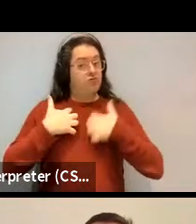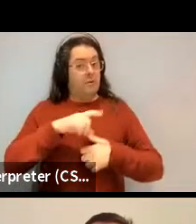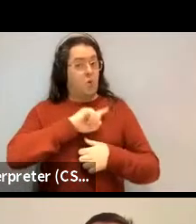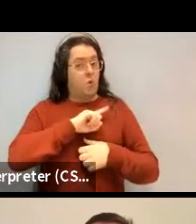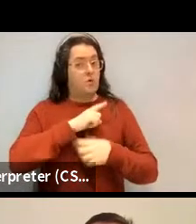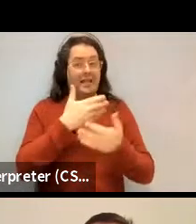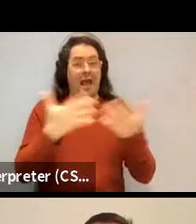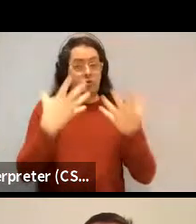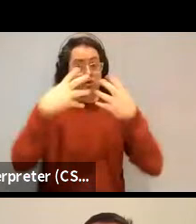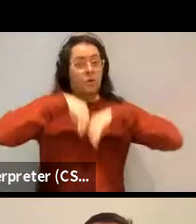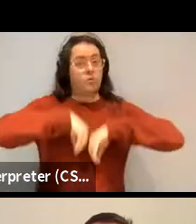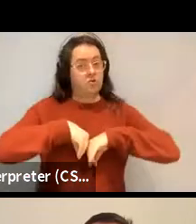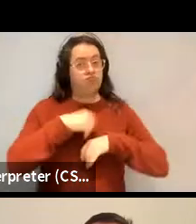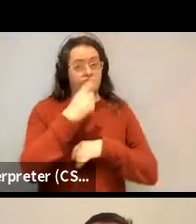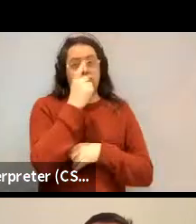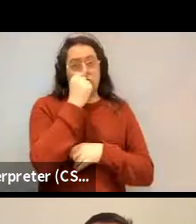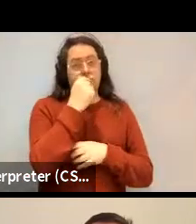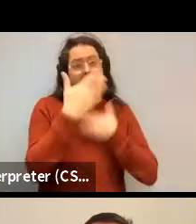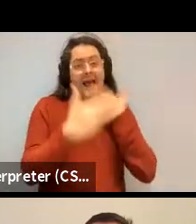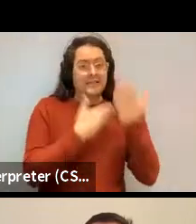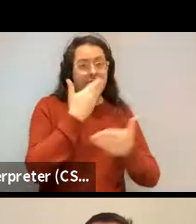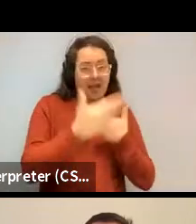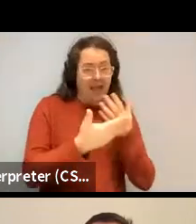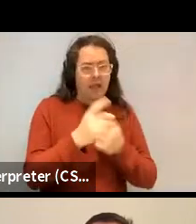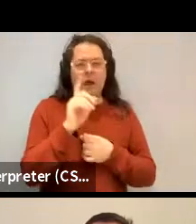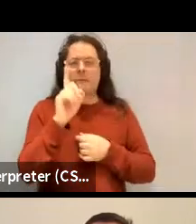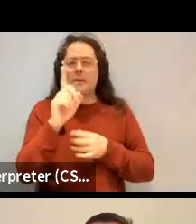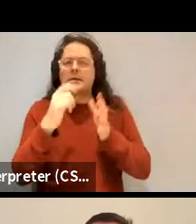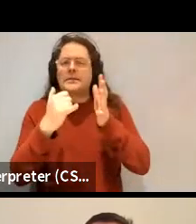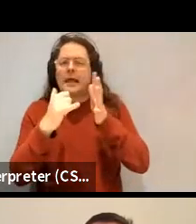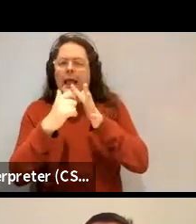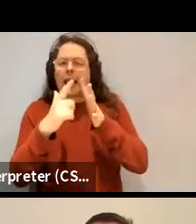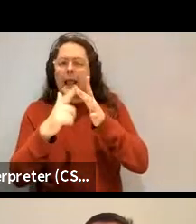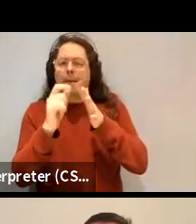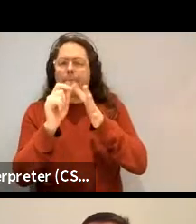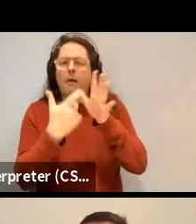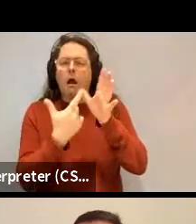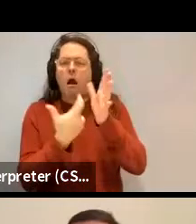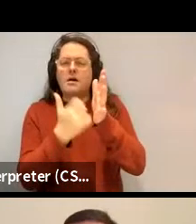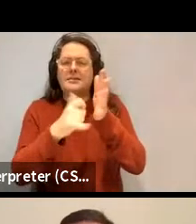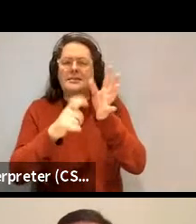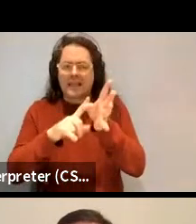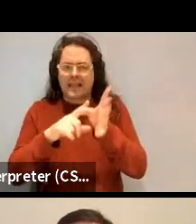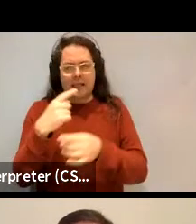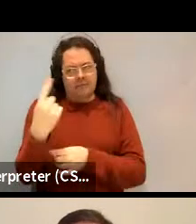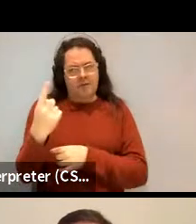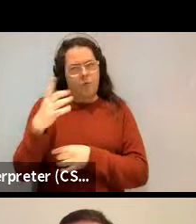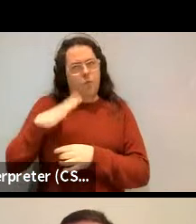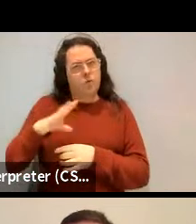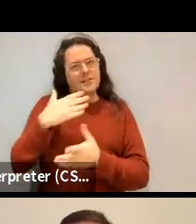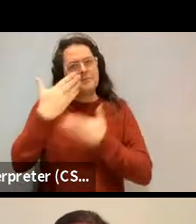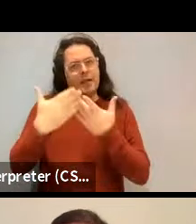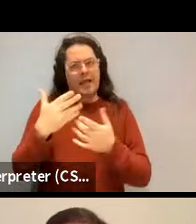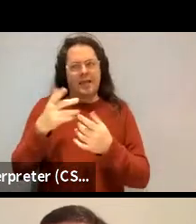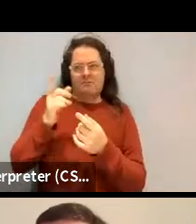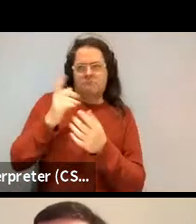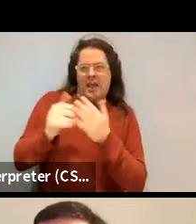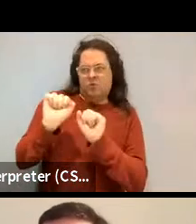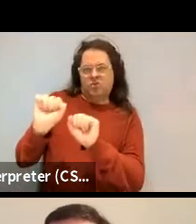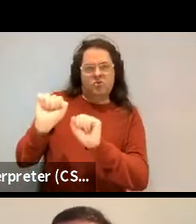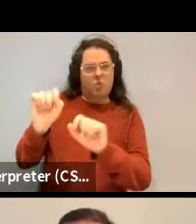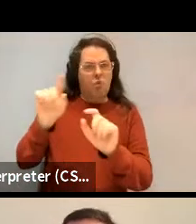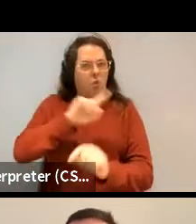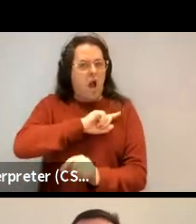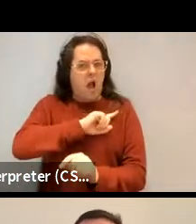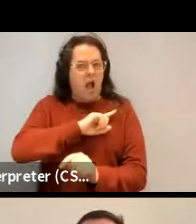Kiparski actually was trying also to explain why languages are the way they are. And he had this kind of idea of